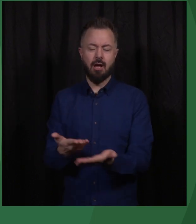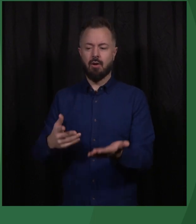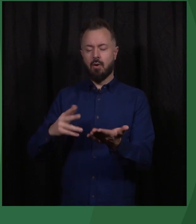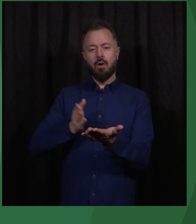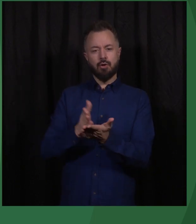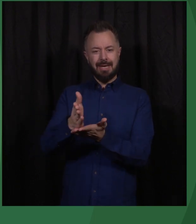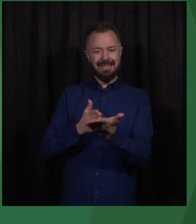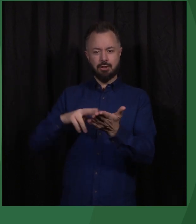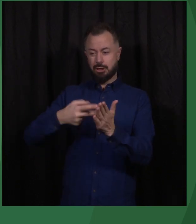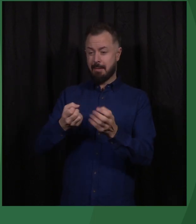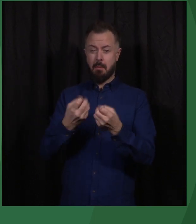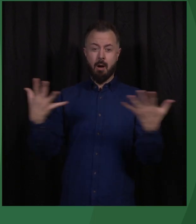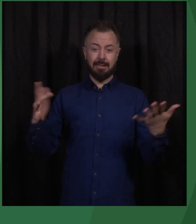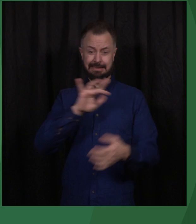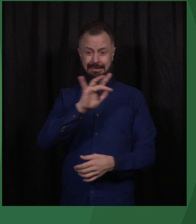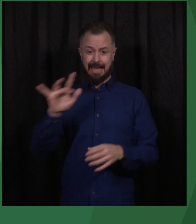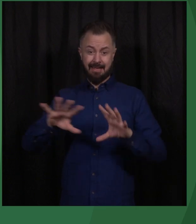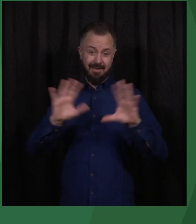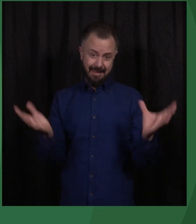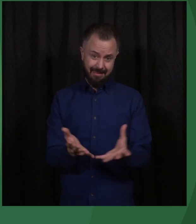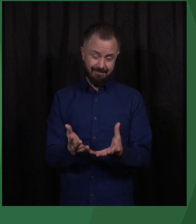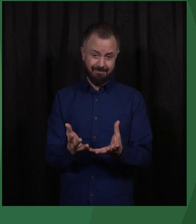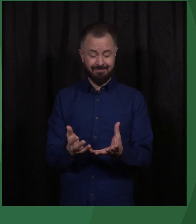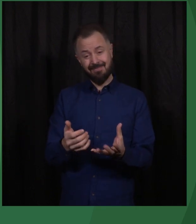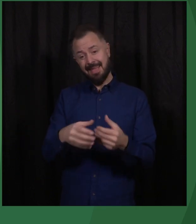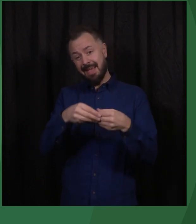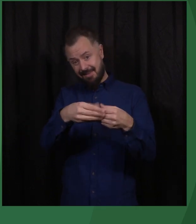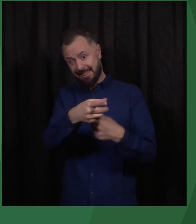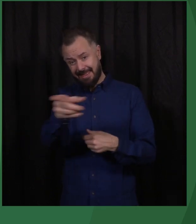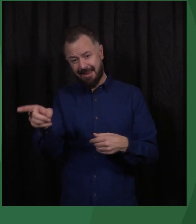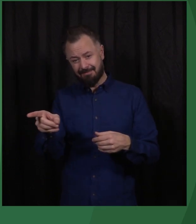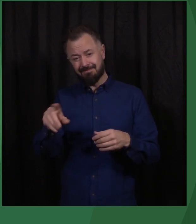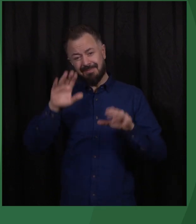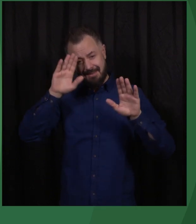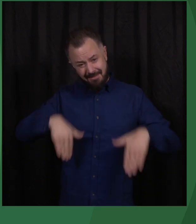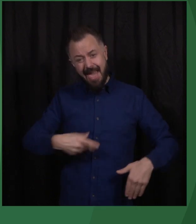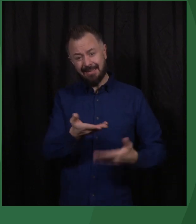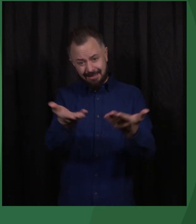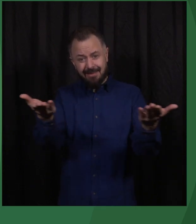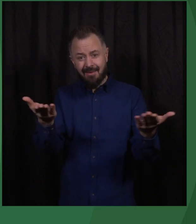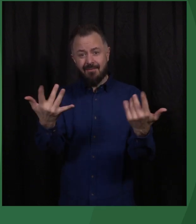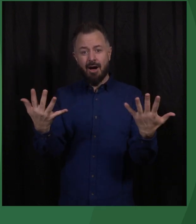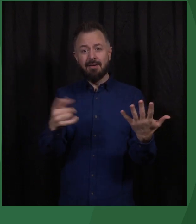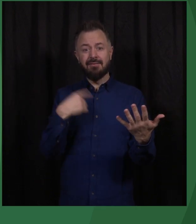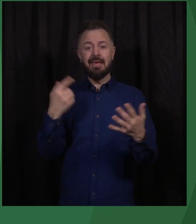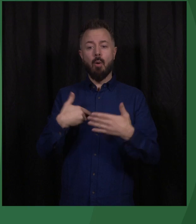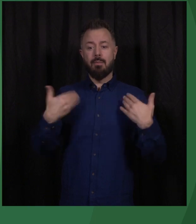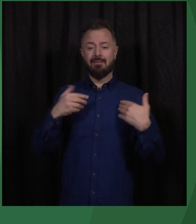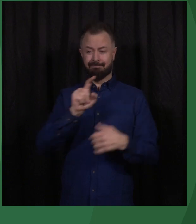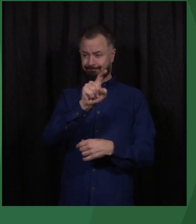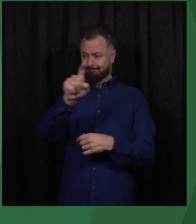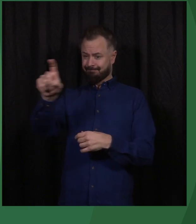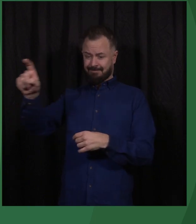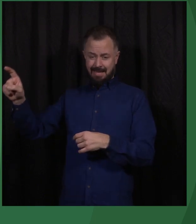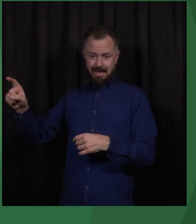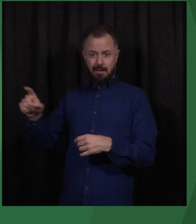parts of the world. Friends, you know this. What we are facing out there is